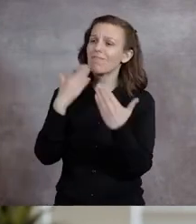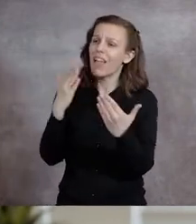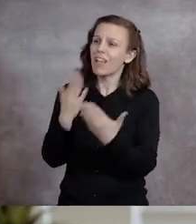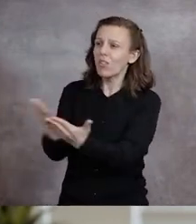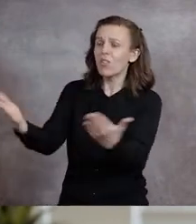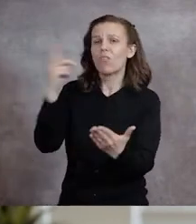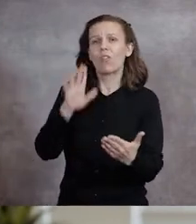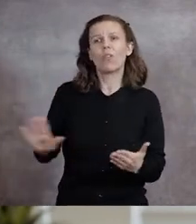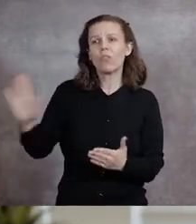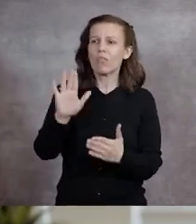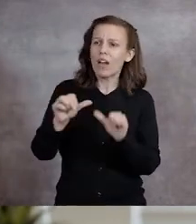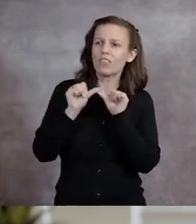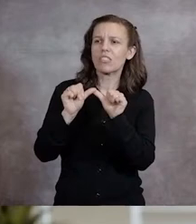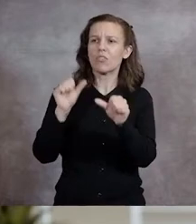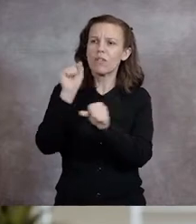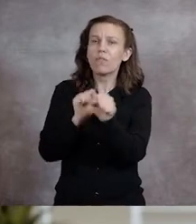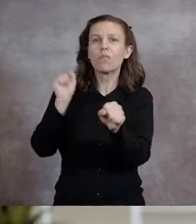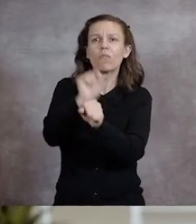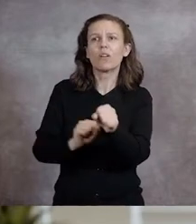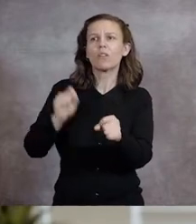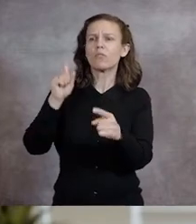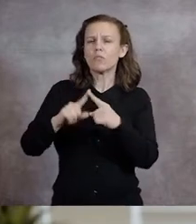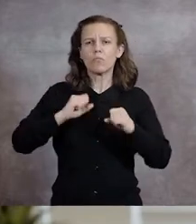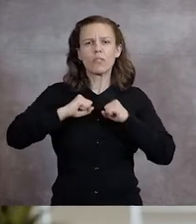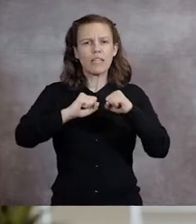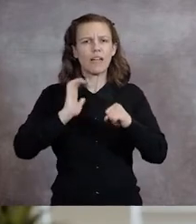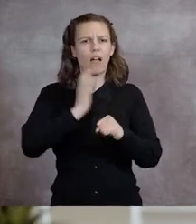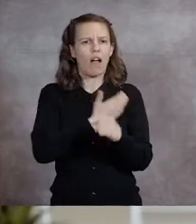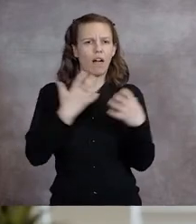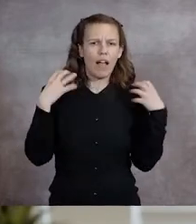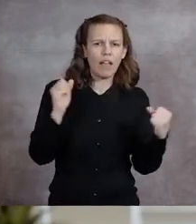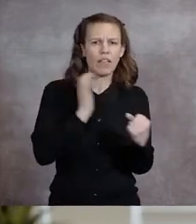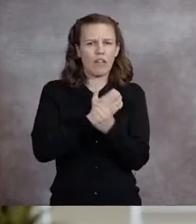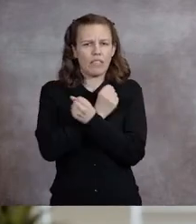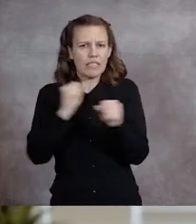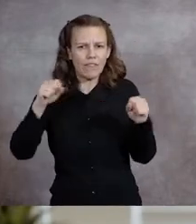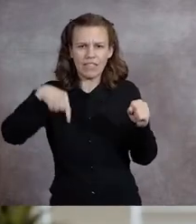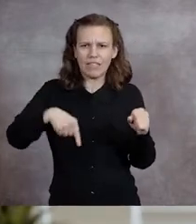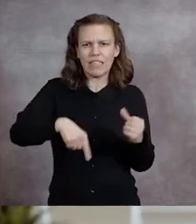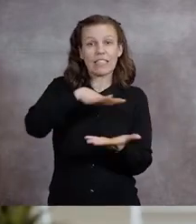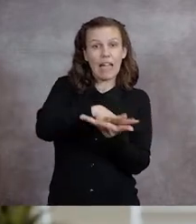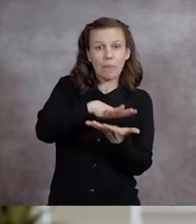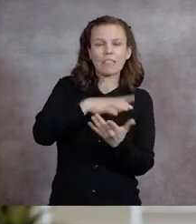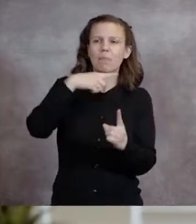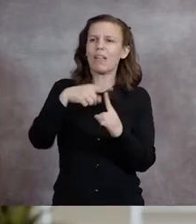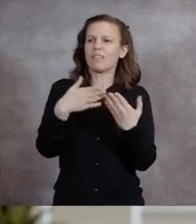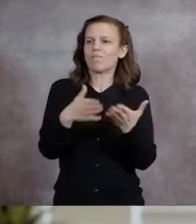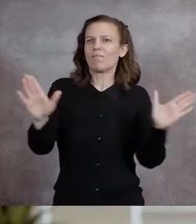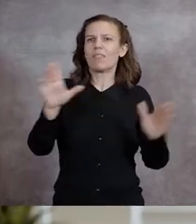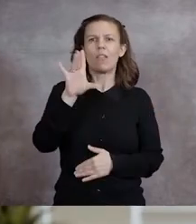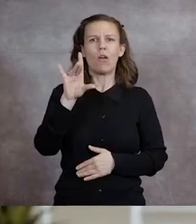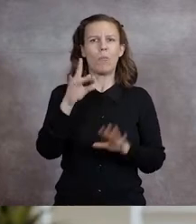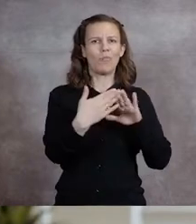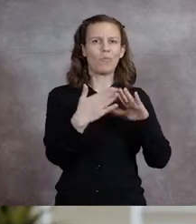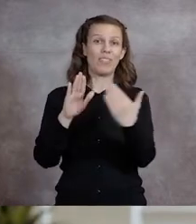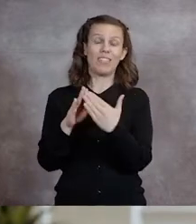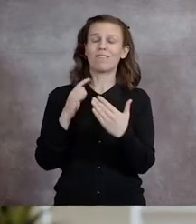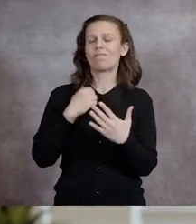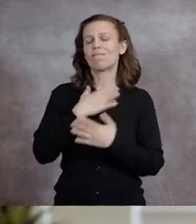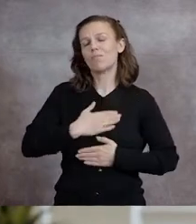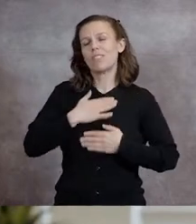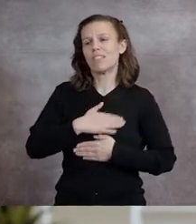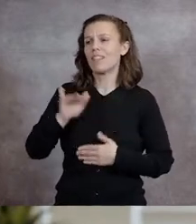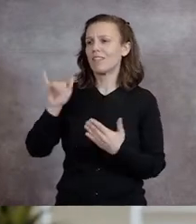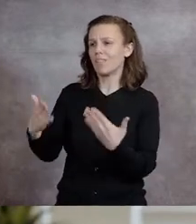Thank you for your continuing efforts to protect the health and safety of our campuses and the greater Lobo community. I really